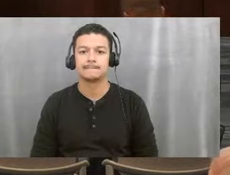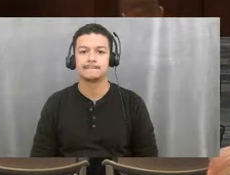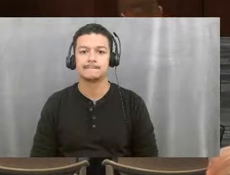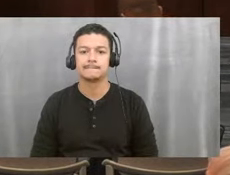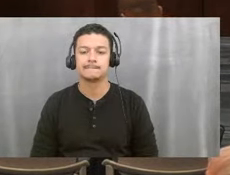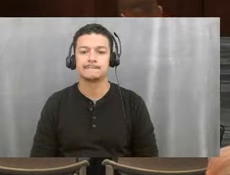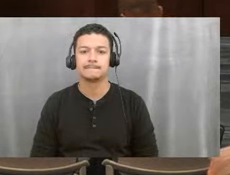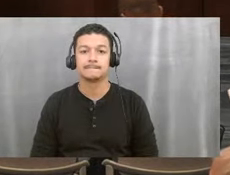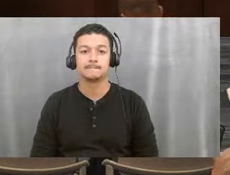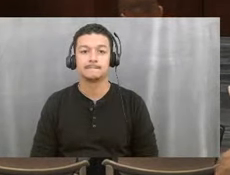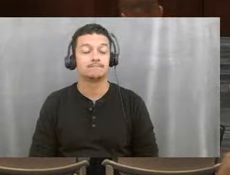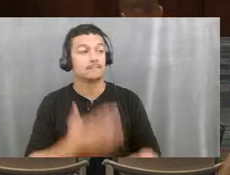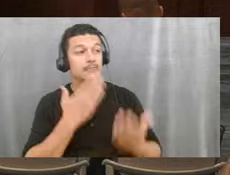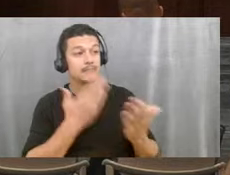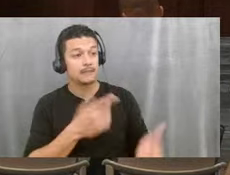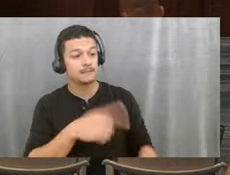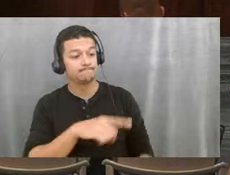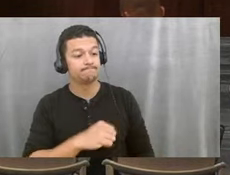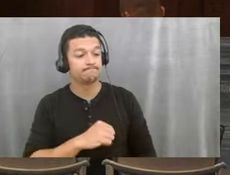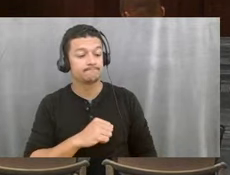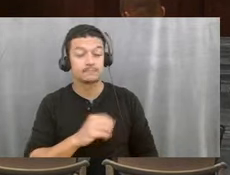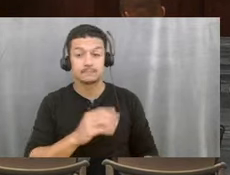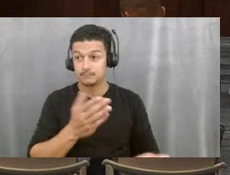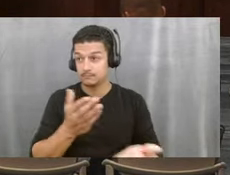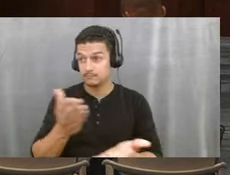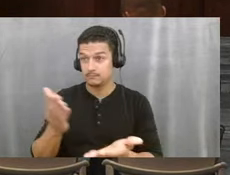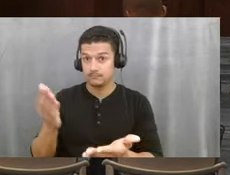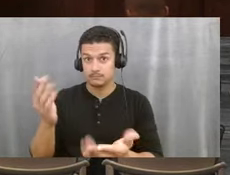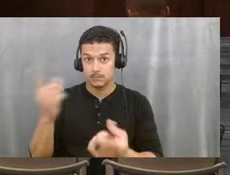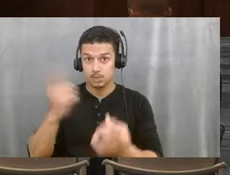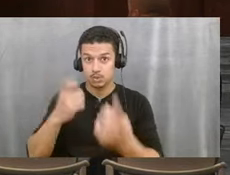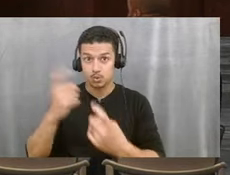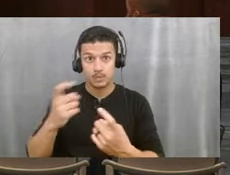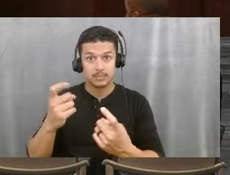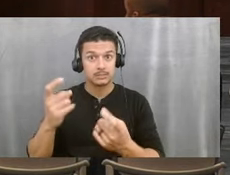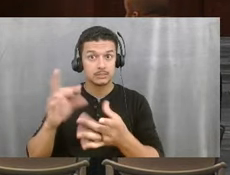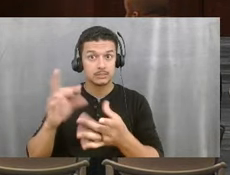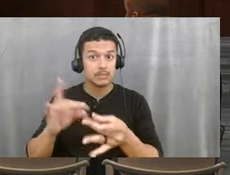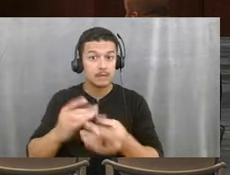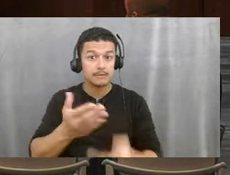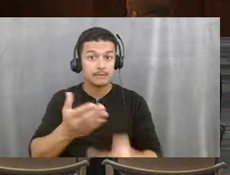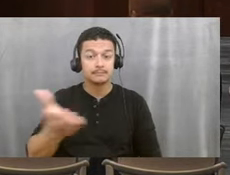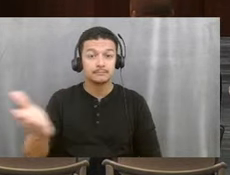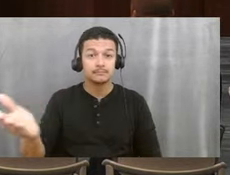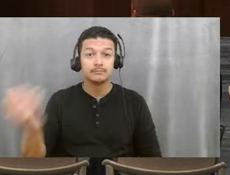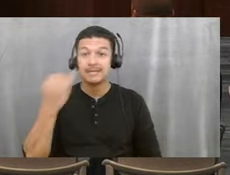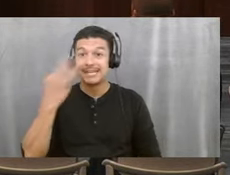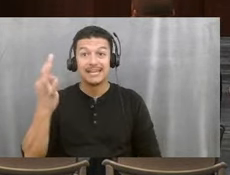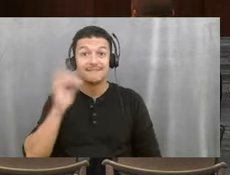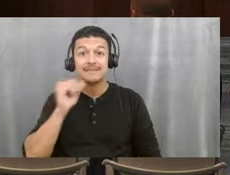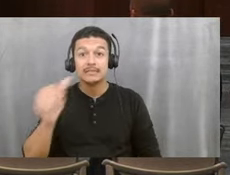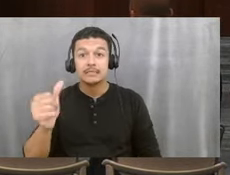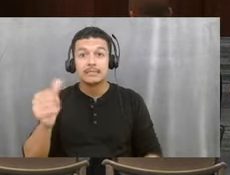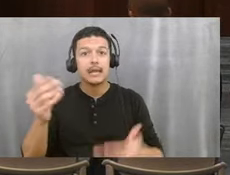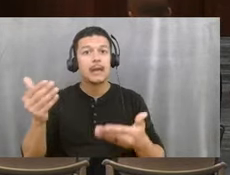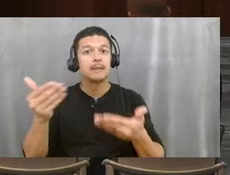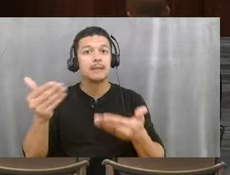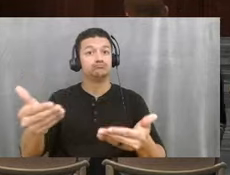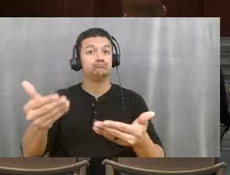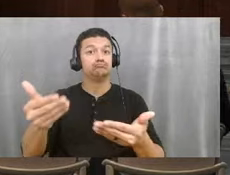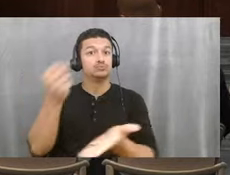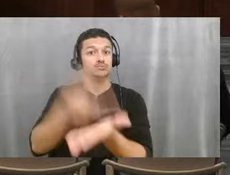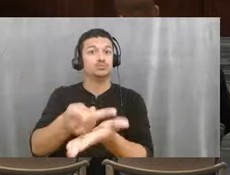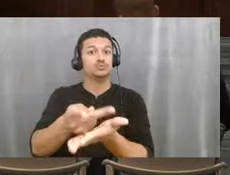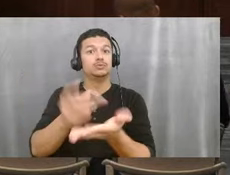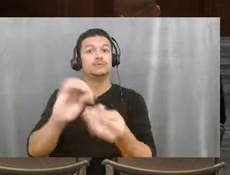Thank you, sir. All right. Any other questions or comments from my colleagues on this item? If not, may I have a motion to approve item 6E?